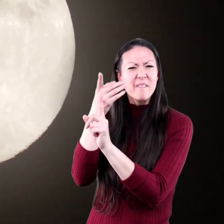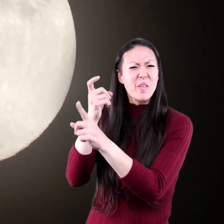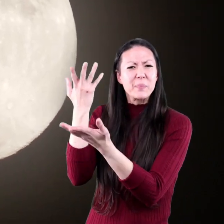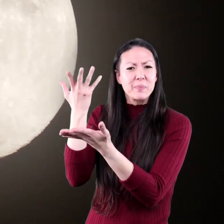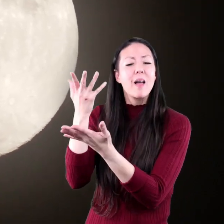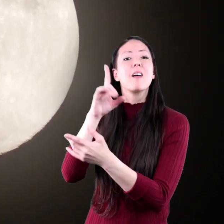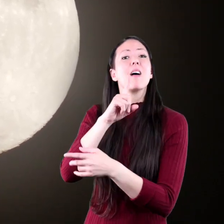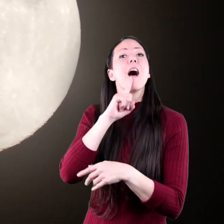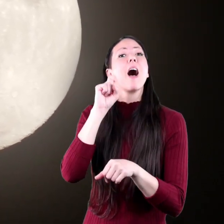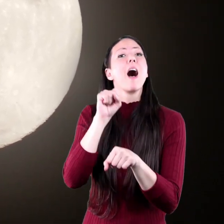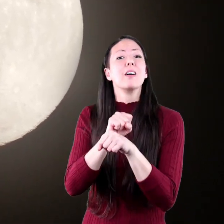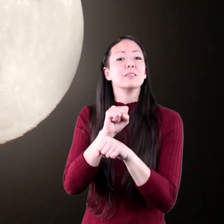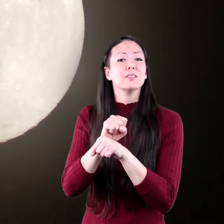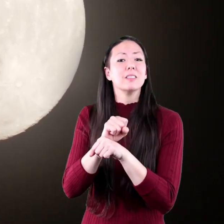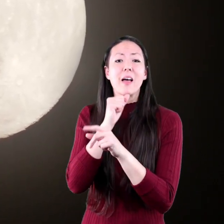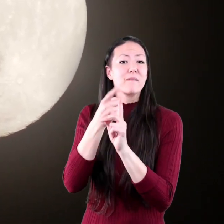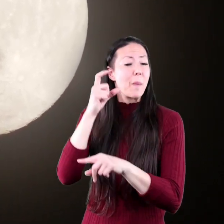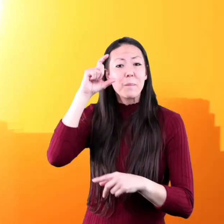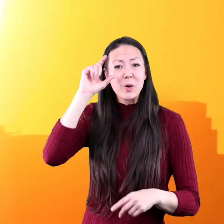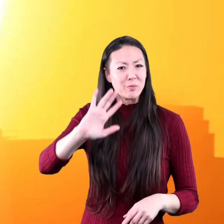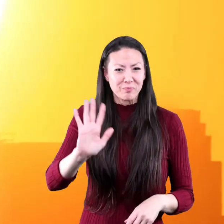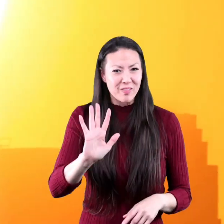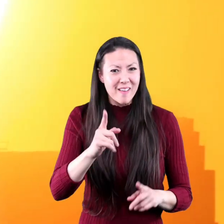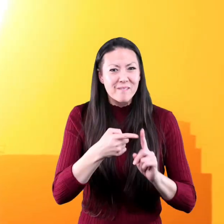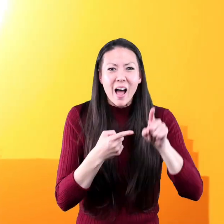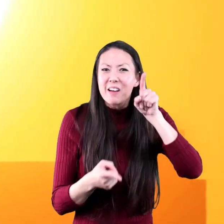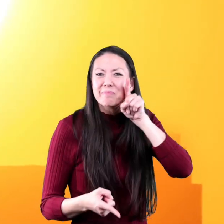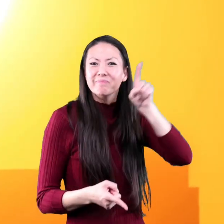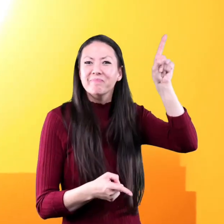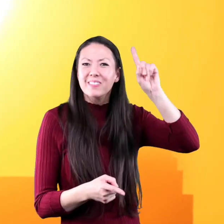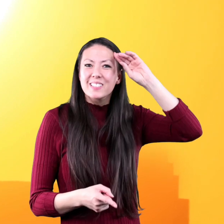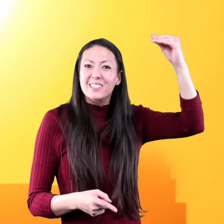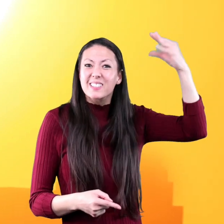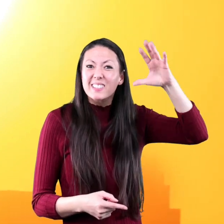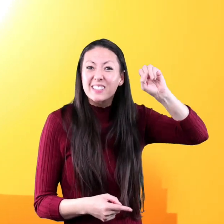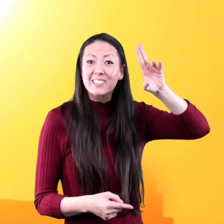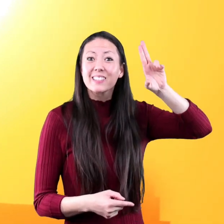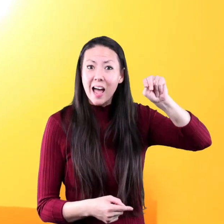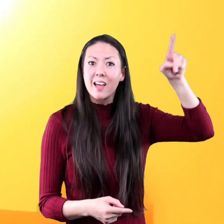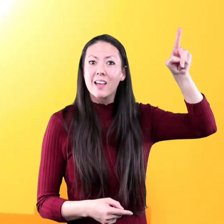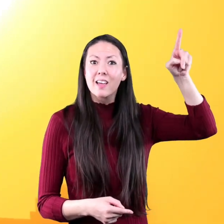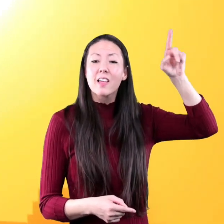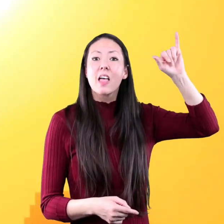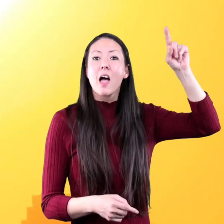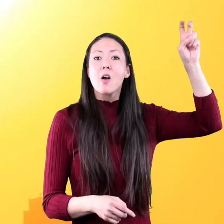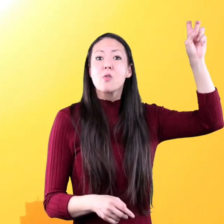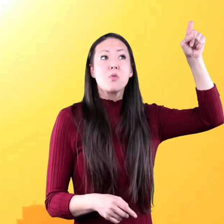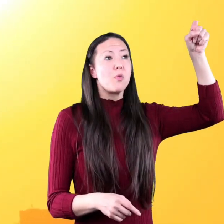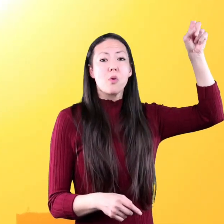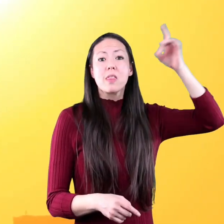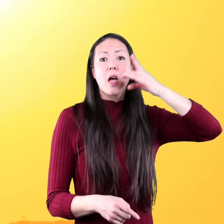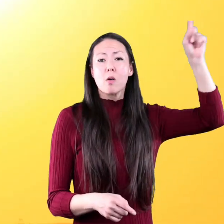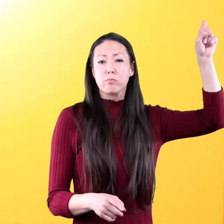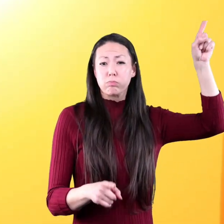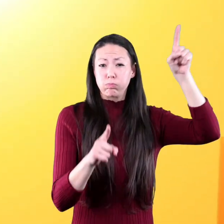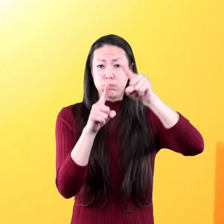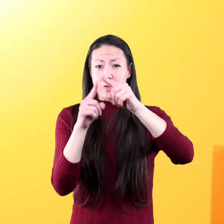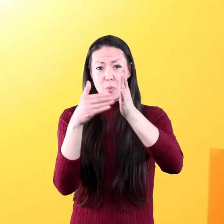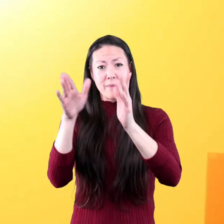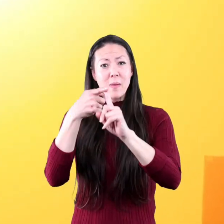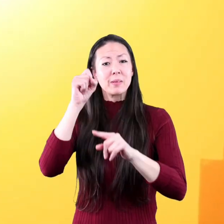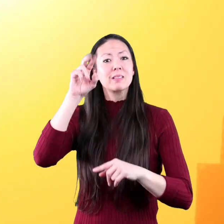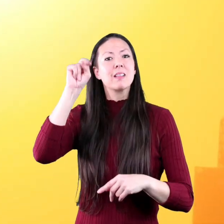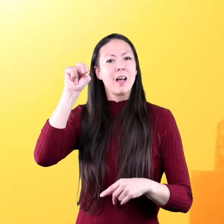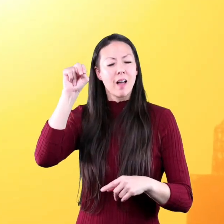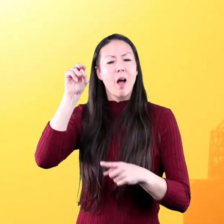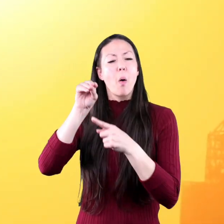the moon isn't actually coming from the moon, but from the sun. The light of the sun reflects off the moon's surface, making